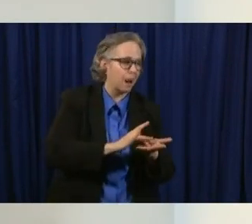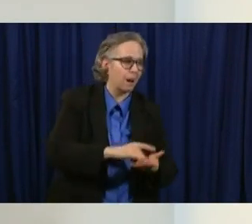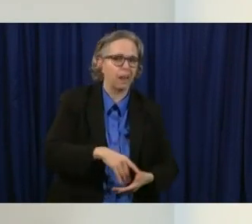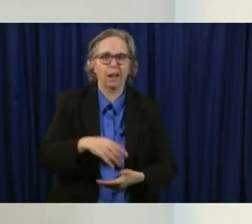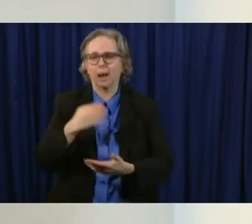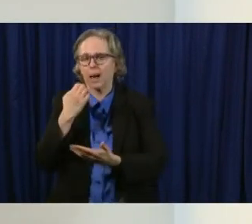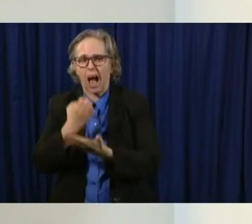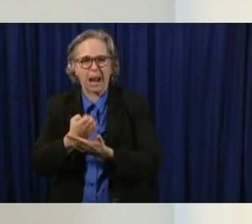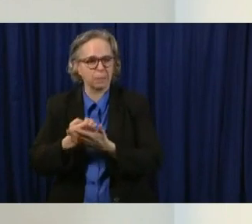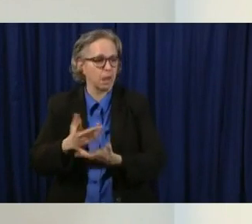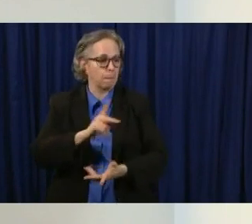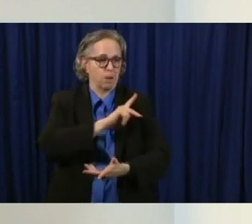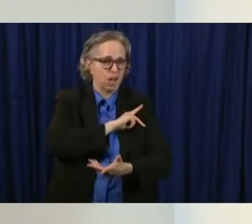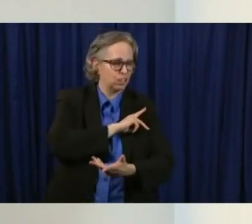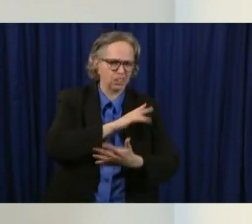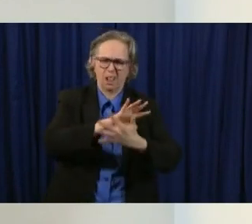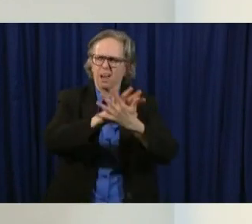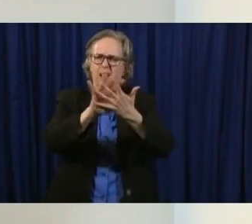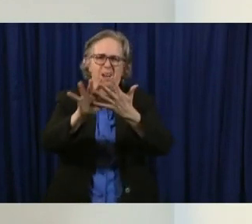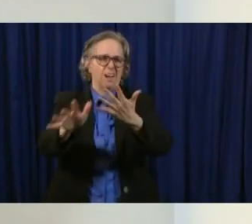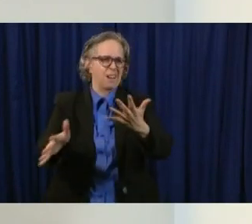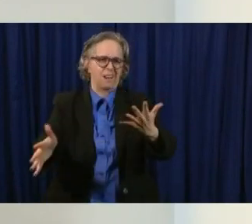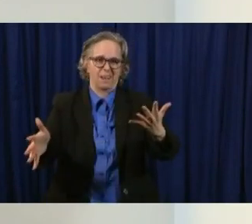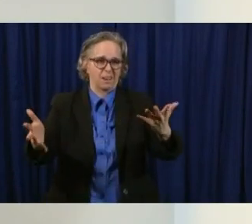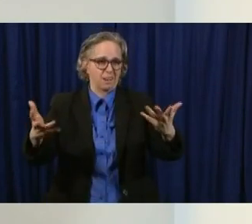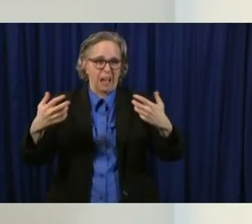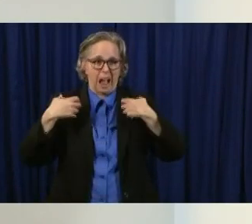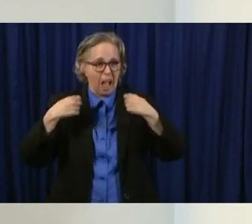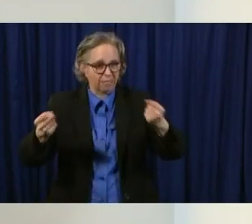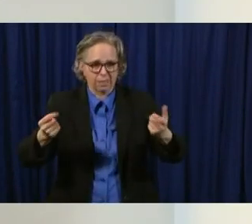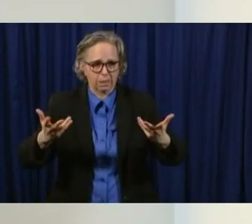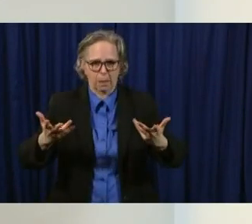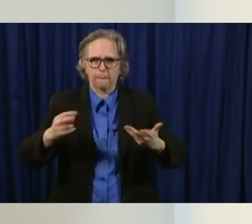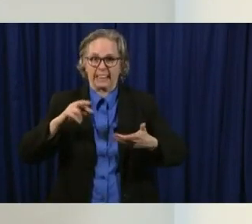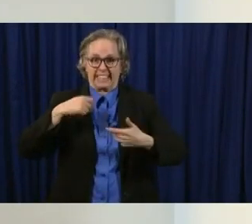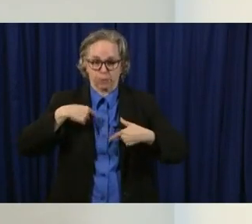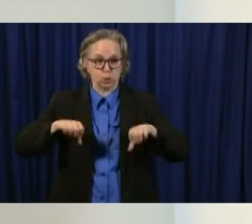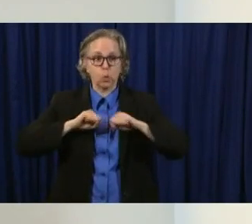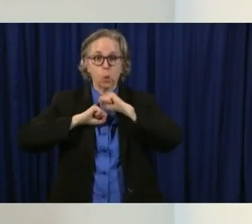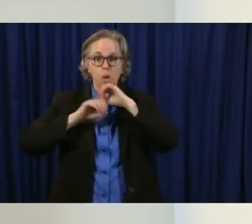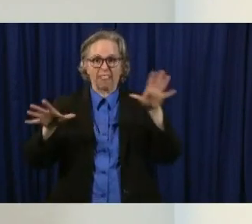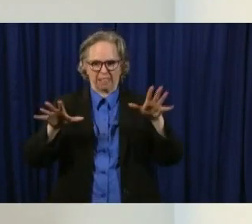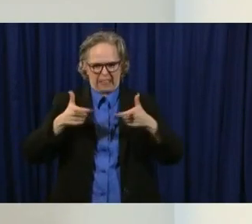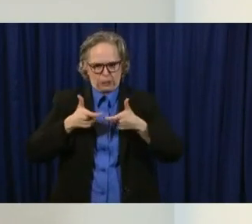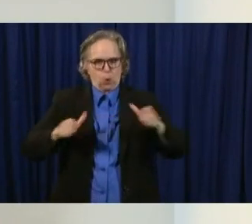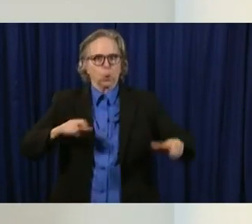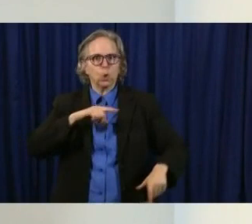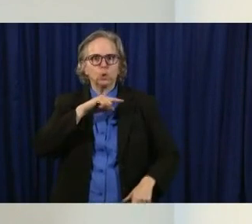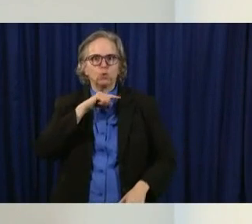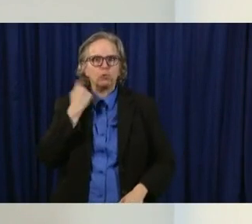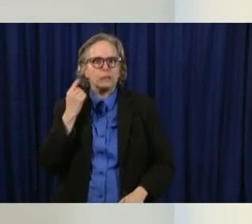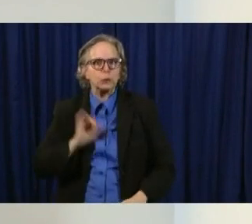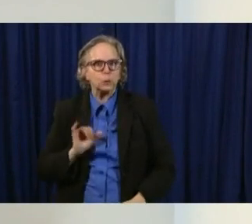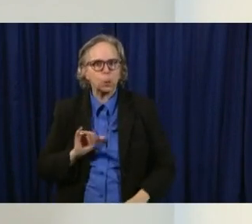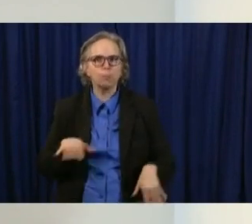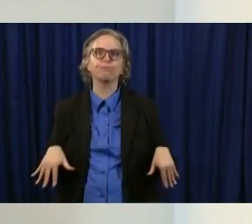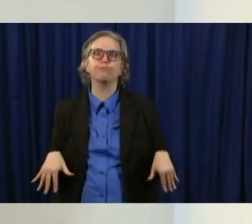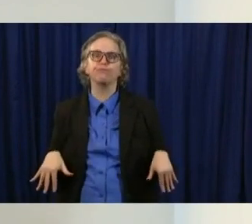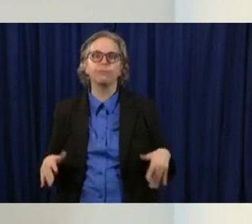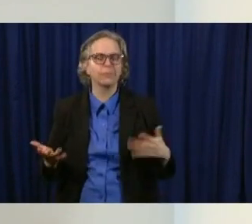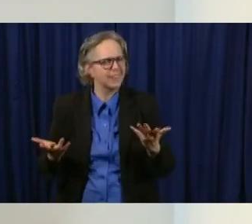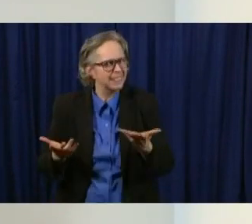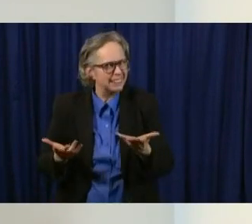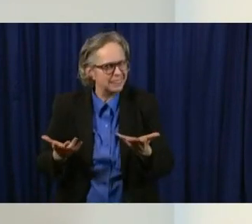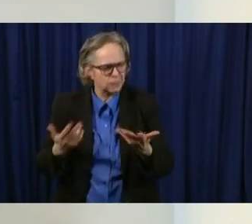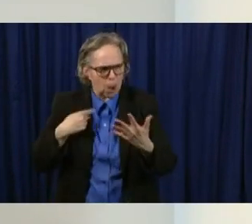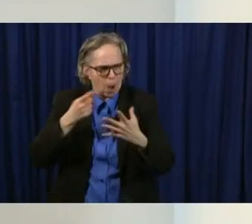risk. It's that balance of figuring out all of those things and how they fit together. You can't look at it through just one lens. You've got